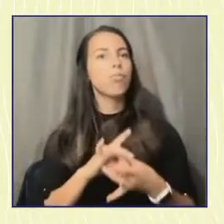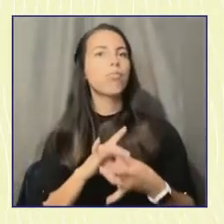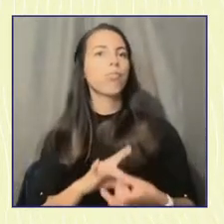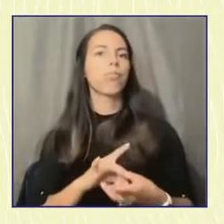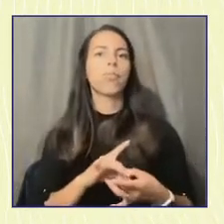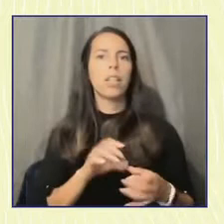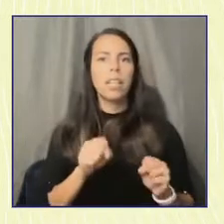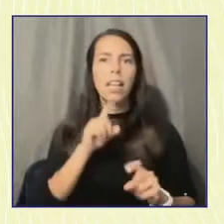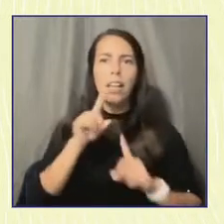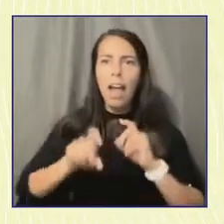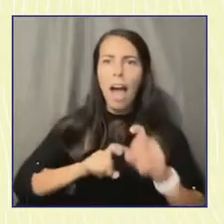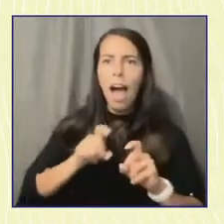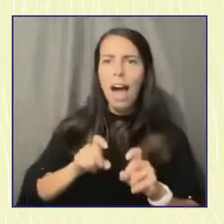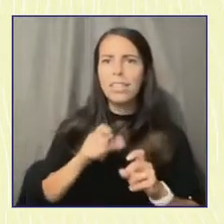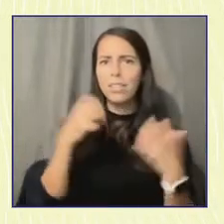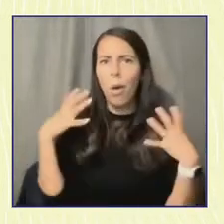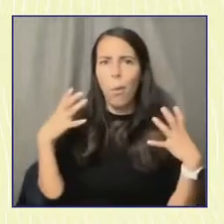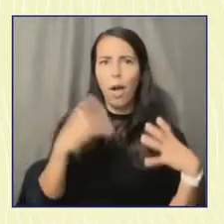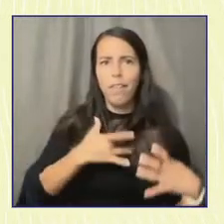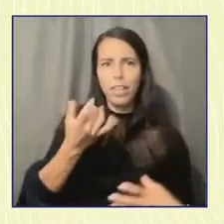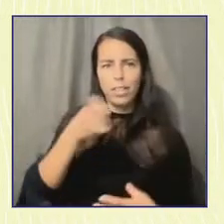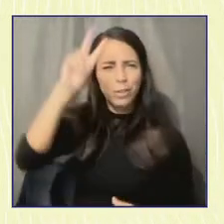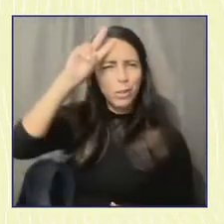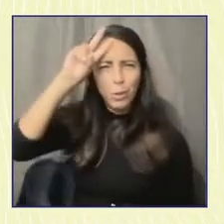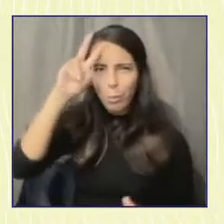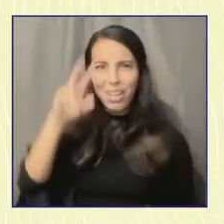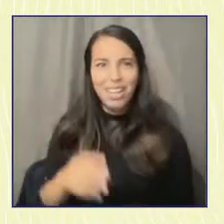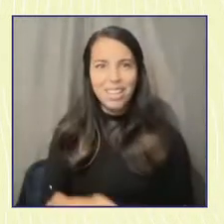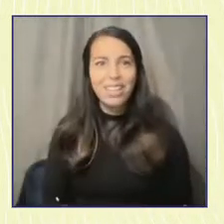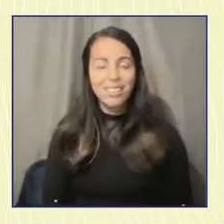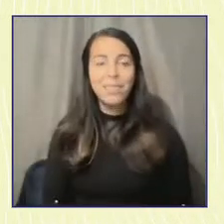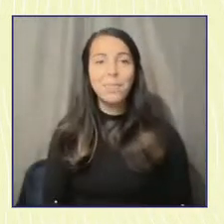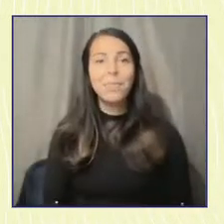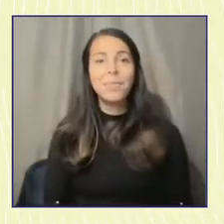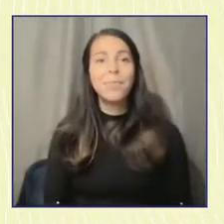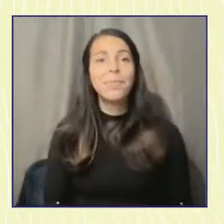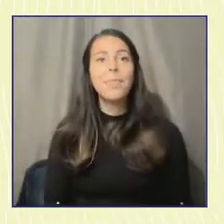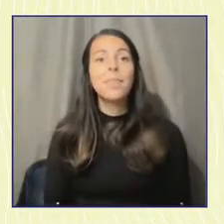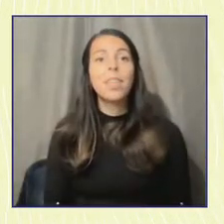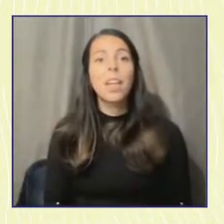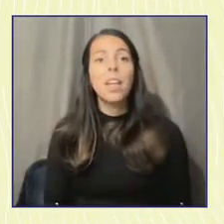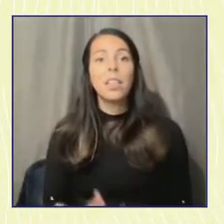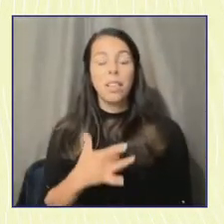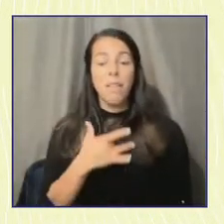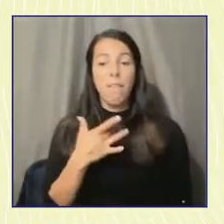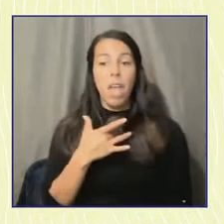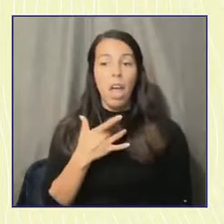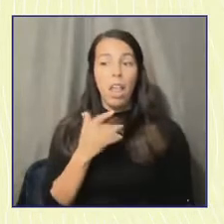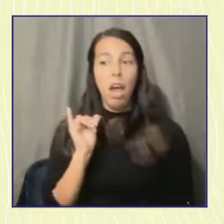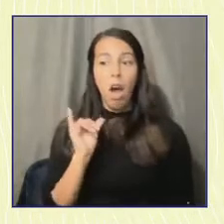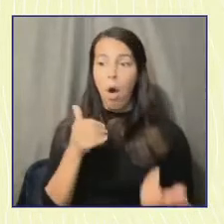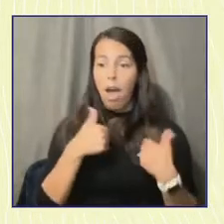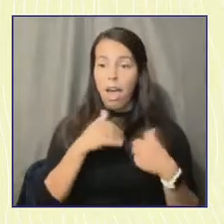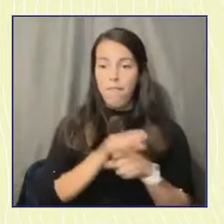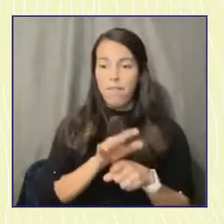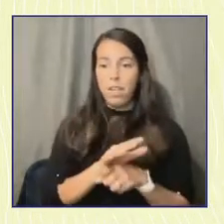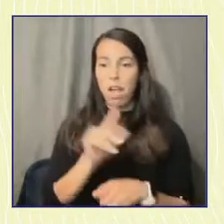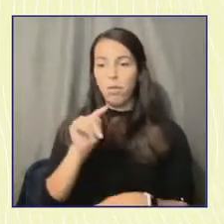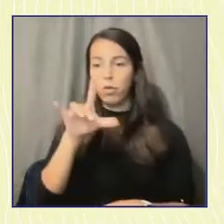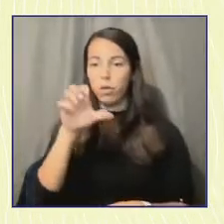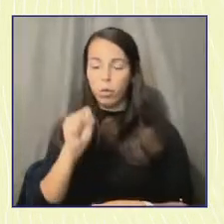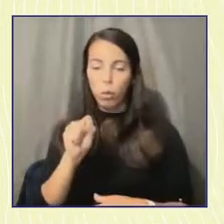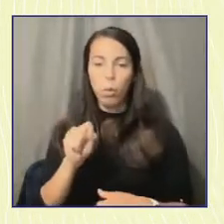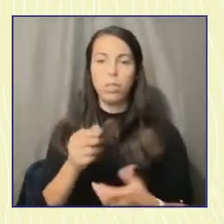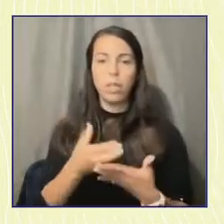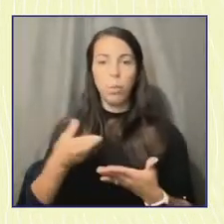stupid, you know, or being able to actually have tools to do their own research to find out who they want to be and how they want to be